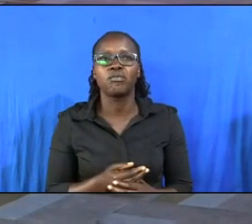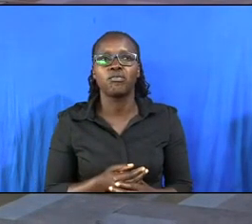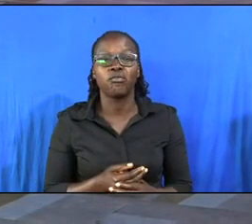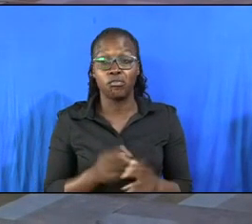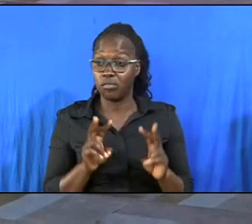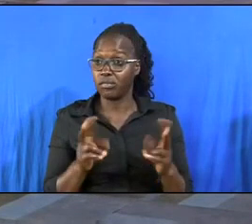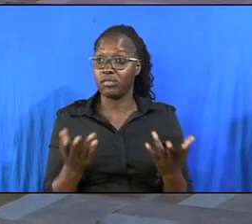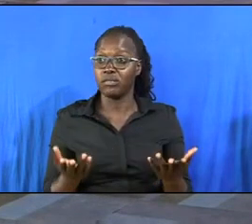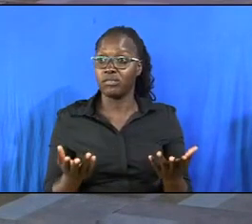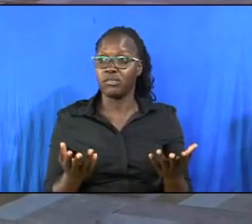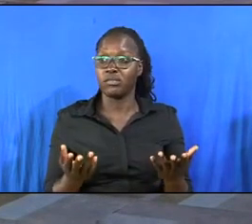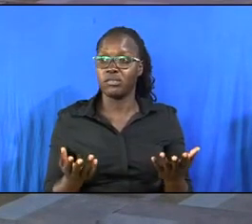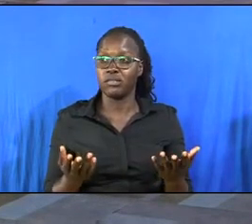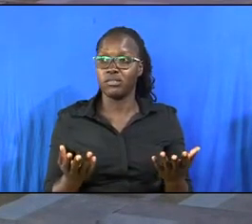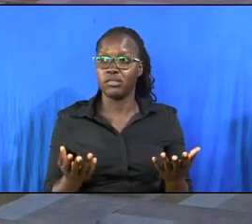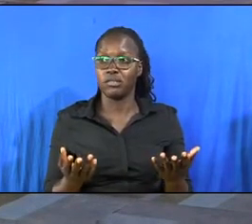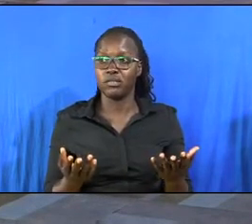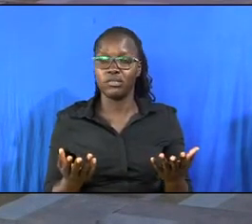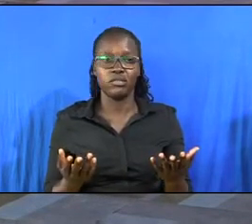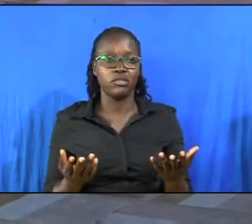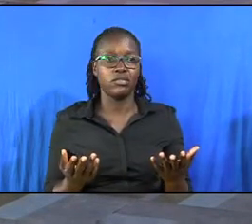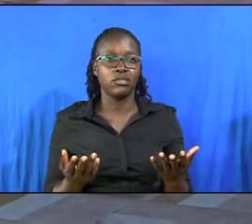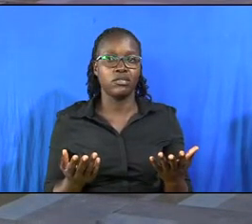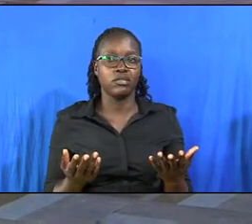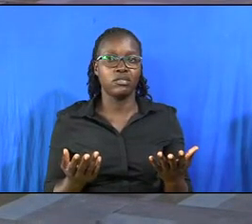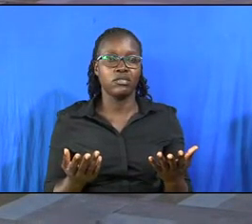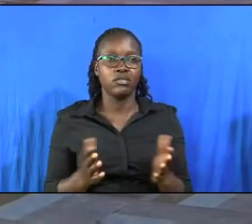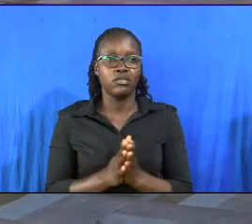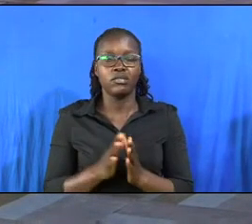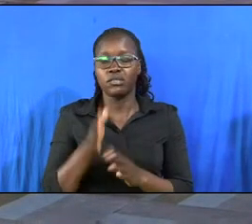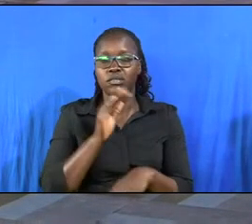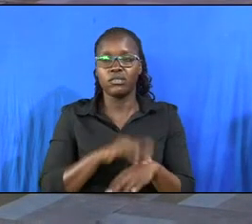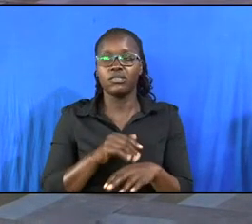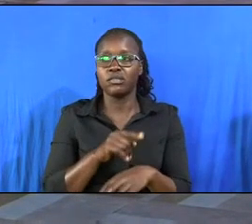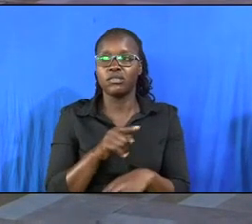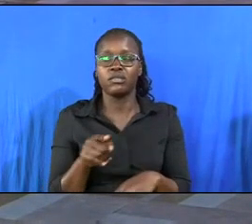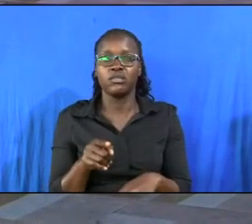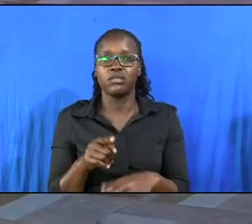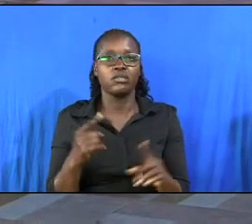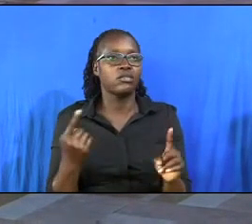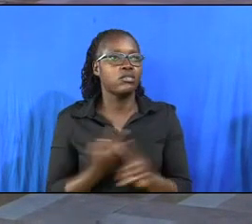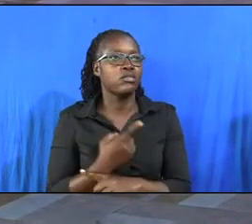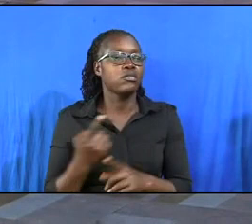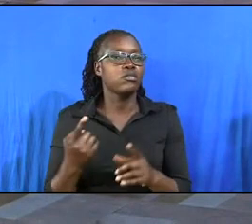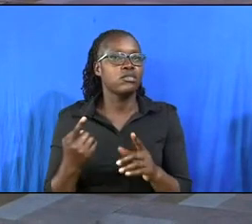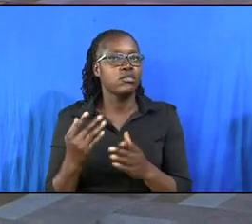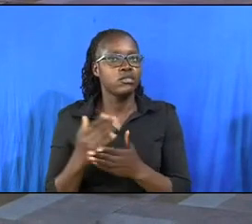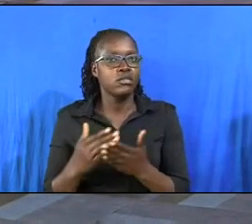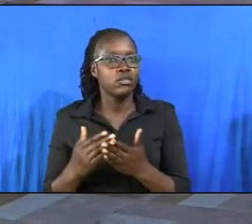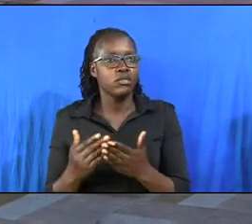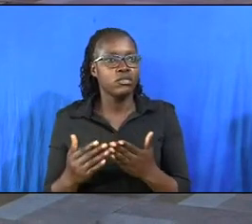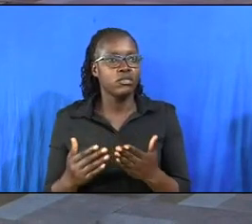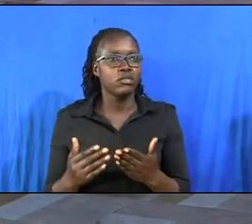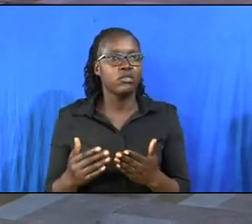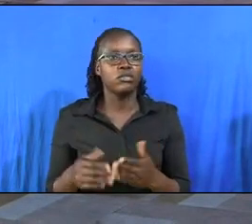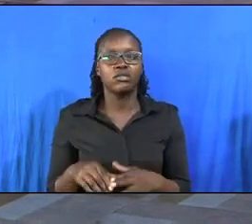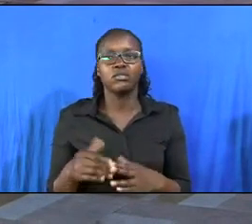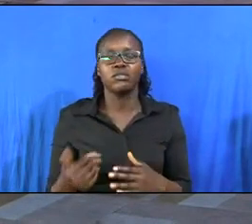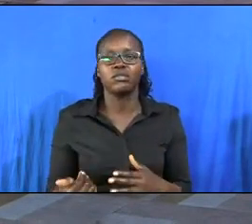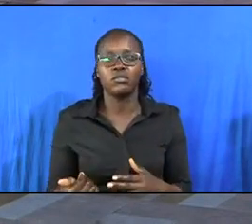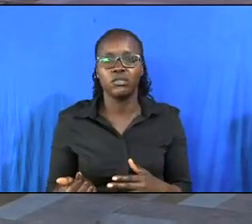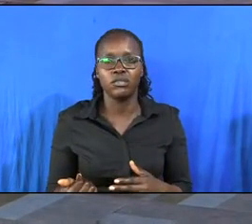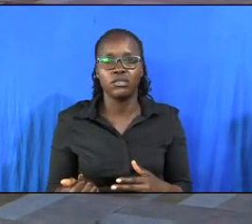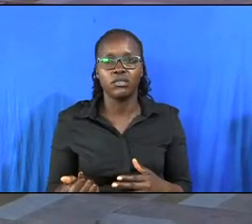You see, those are the backgrounds that we've left behind. God has called you from different places. Others were rascals, others were